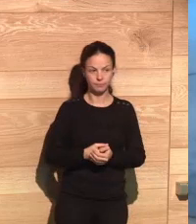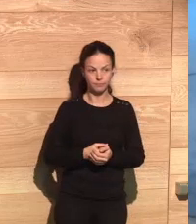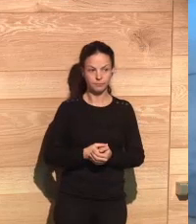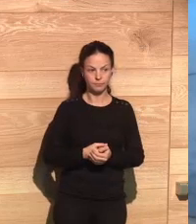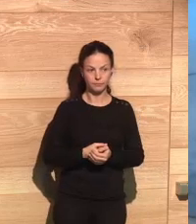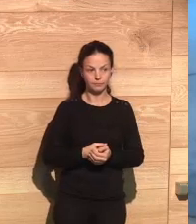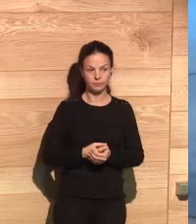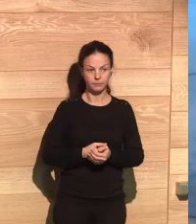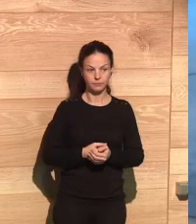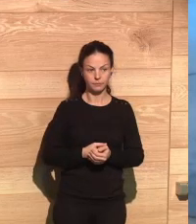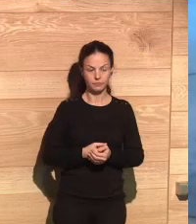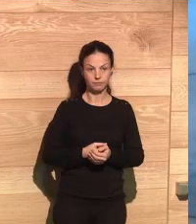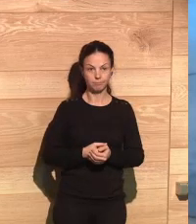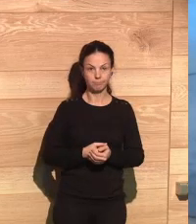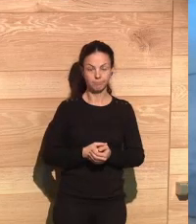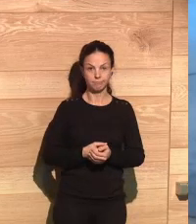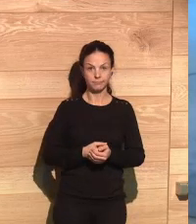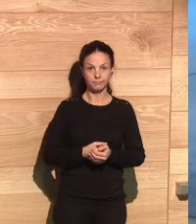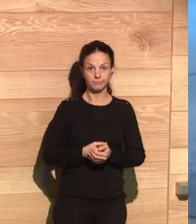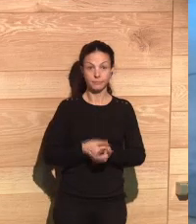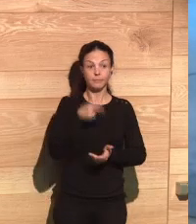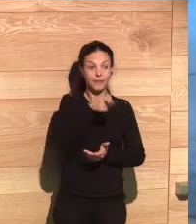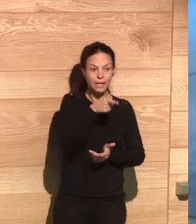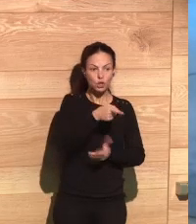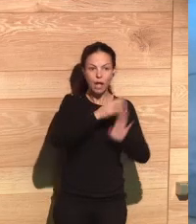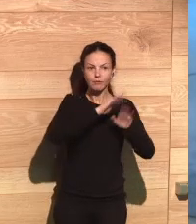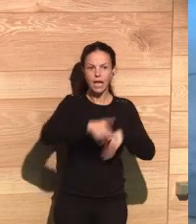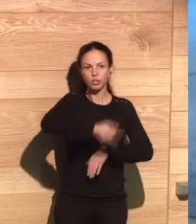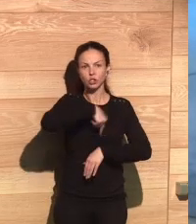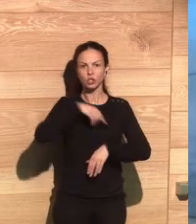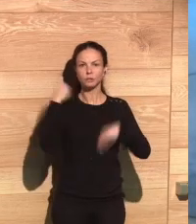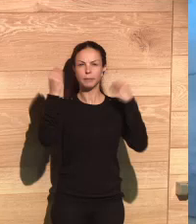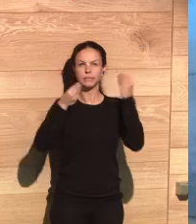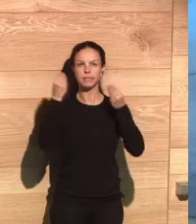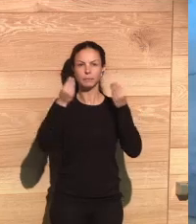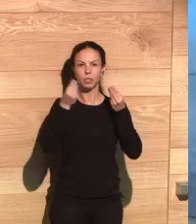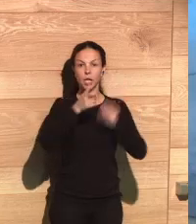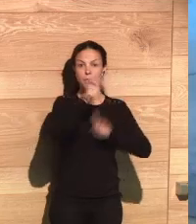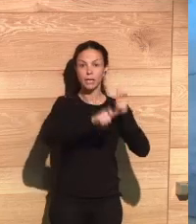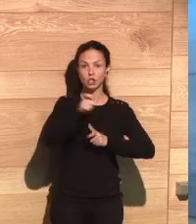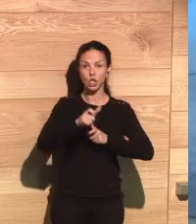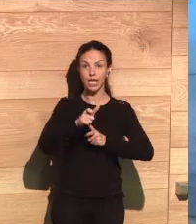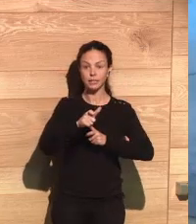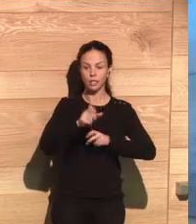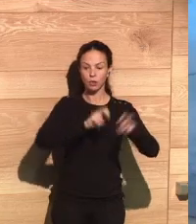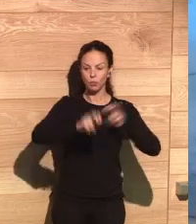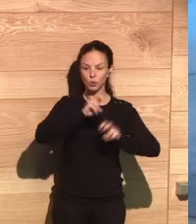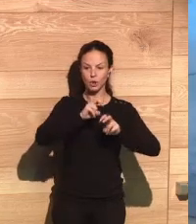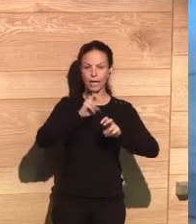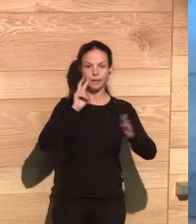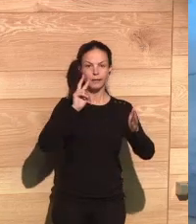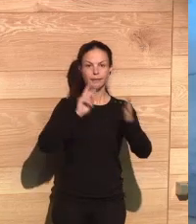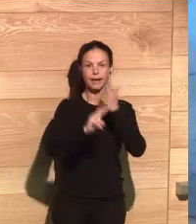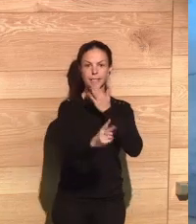are transparent and that align with people's existing interests. So rather than trying